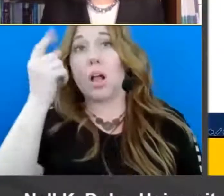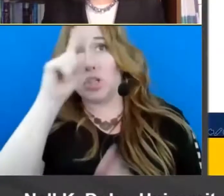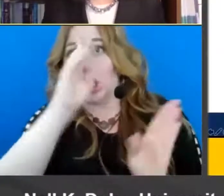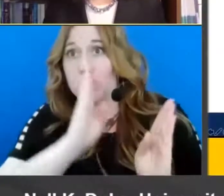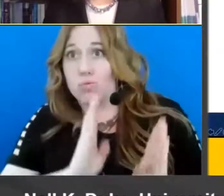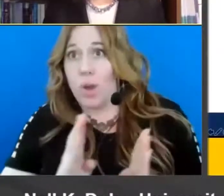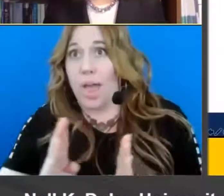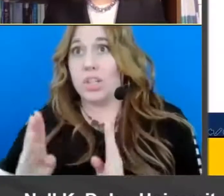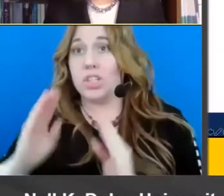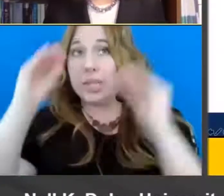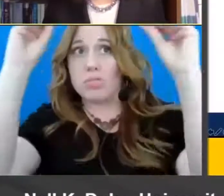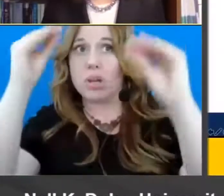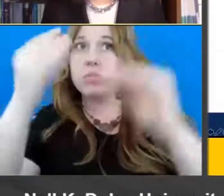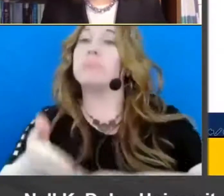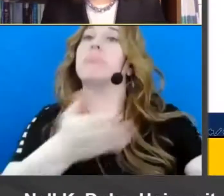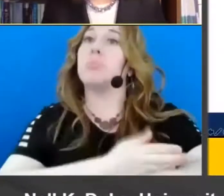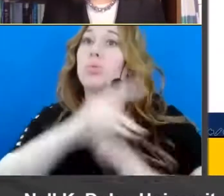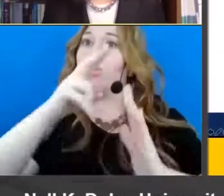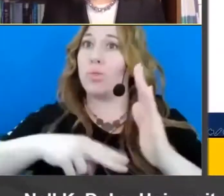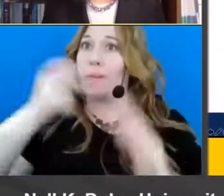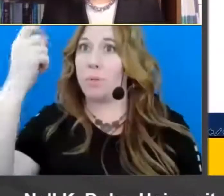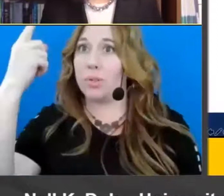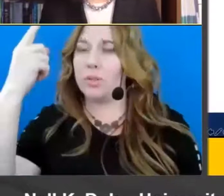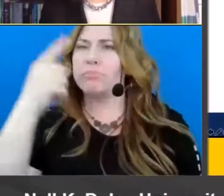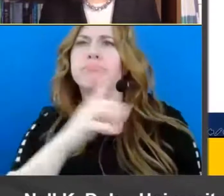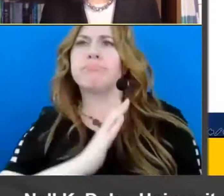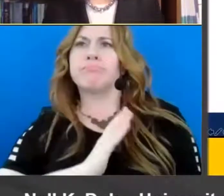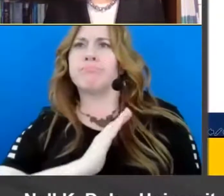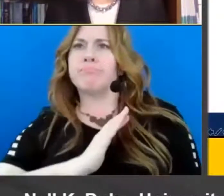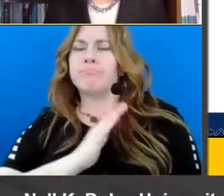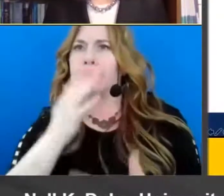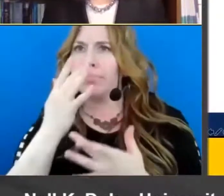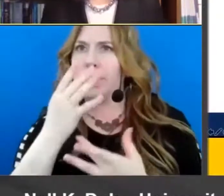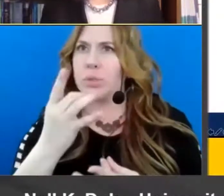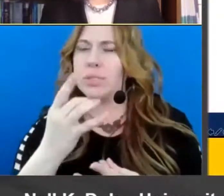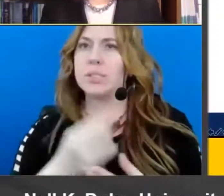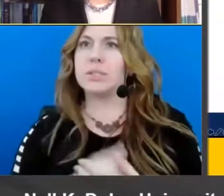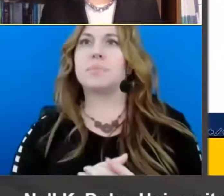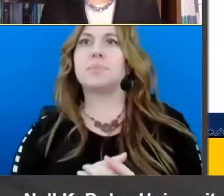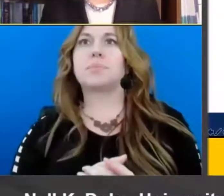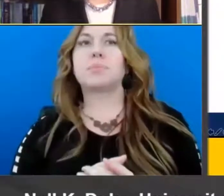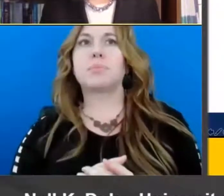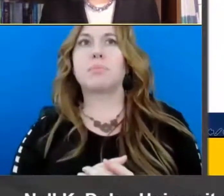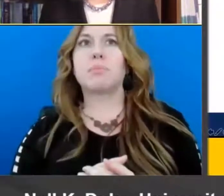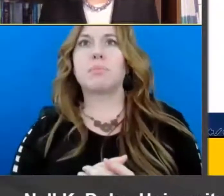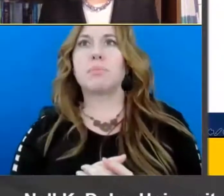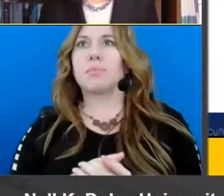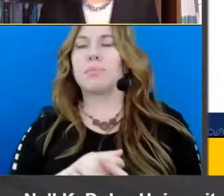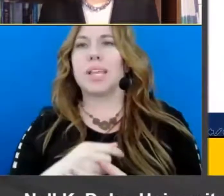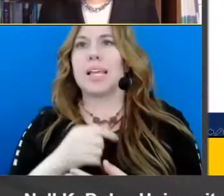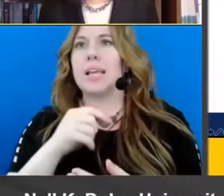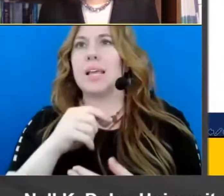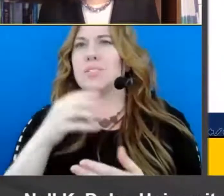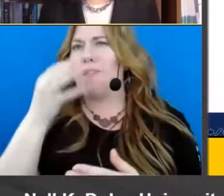improves reading comprehension and this one is so interesting because hardly could one identify an area of